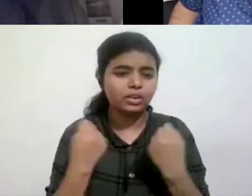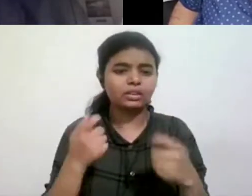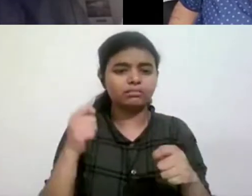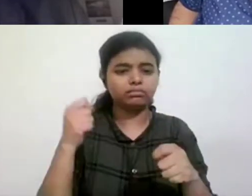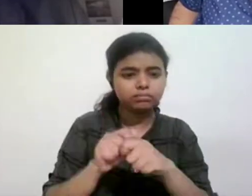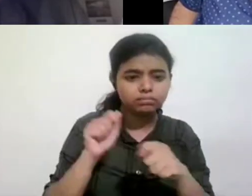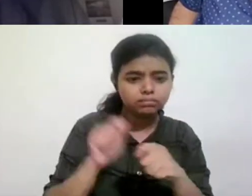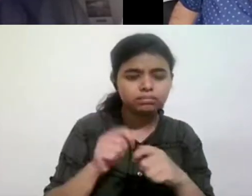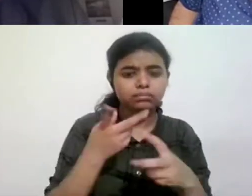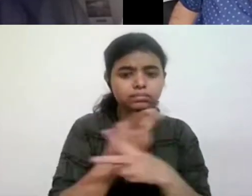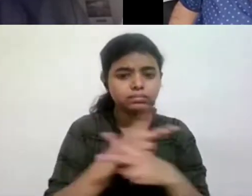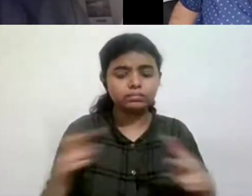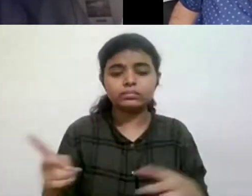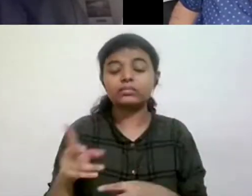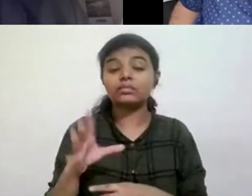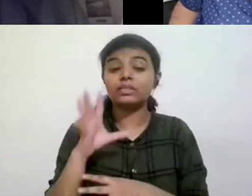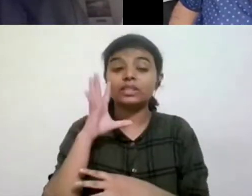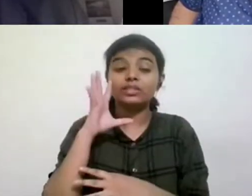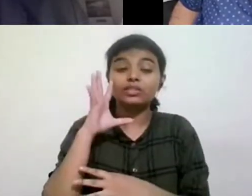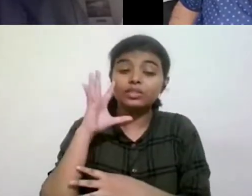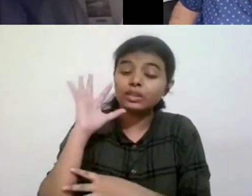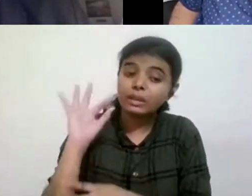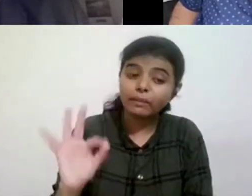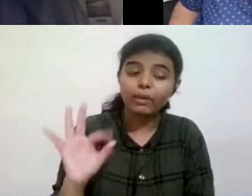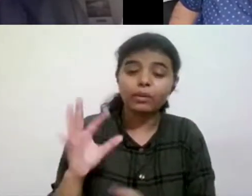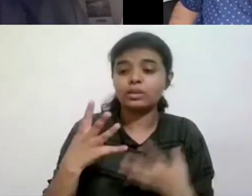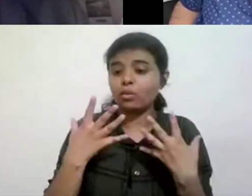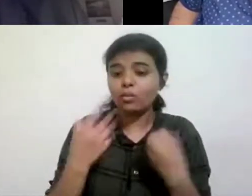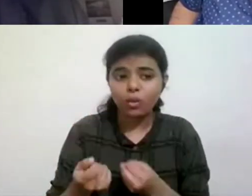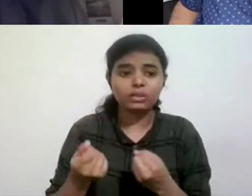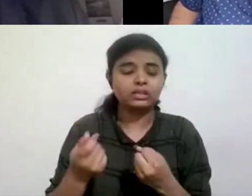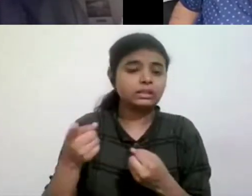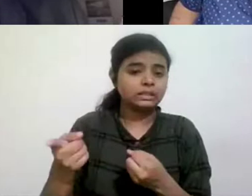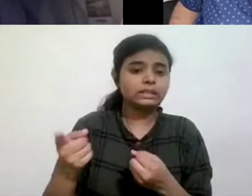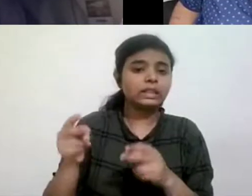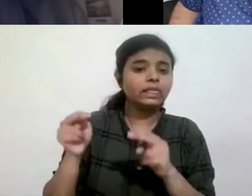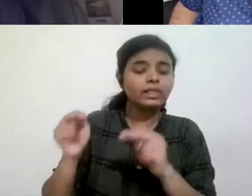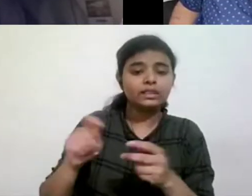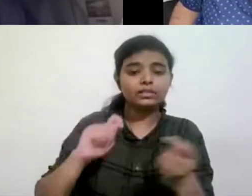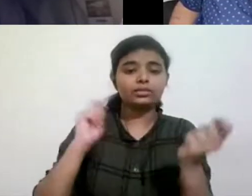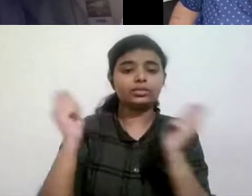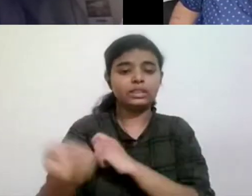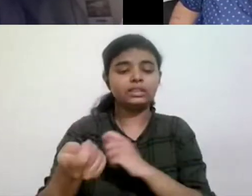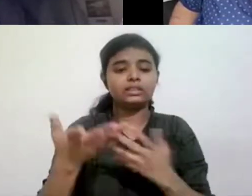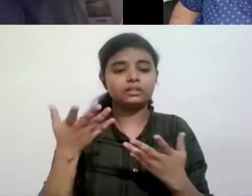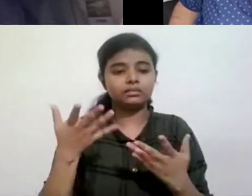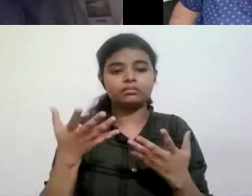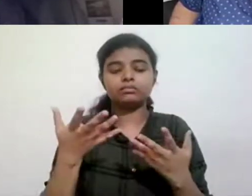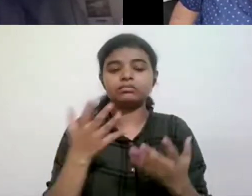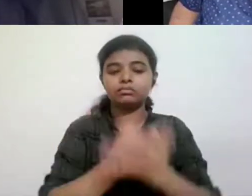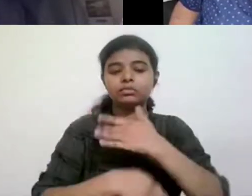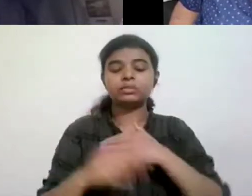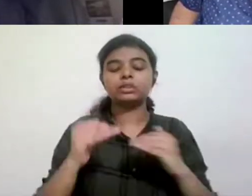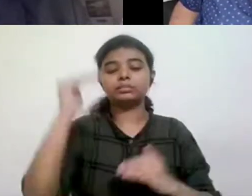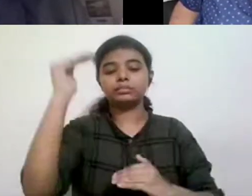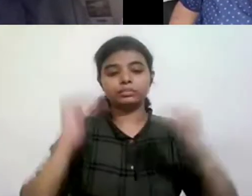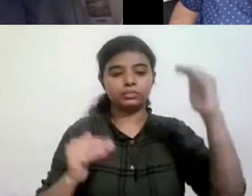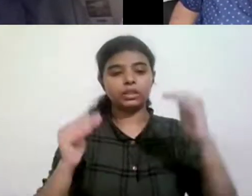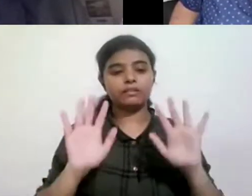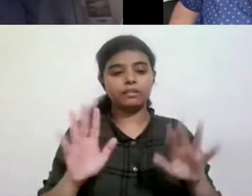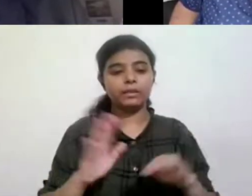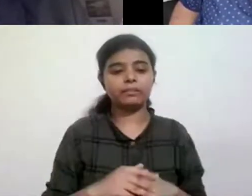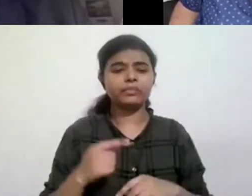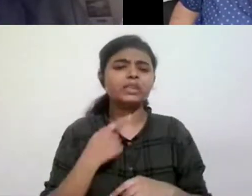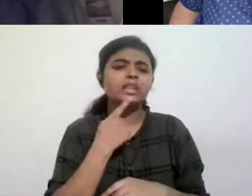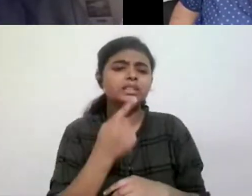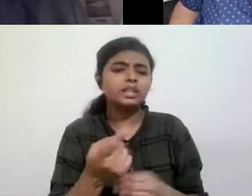necessarily change the conditions under which people with disabilities are discriminated against. I mean, you could say